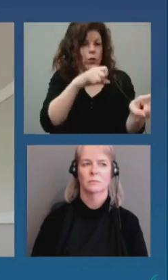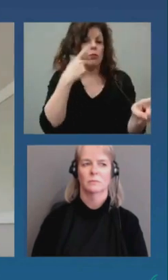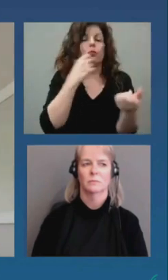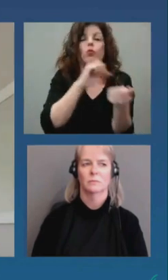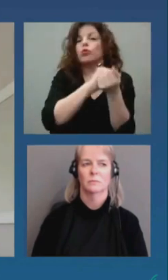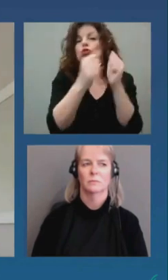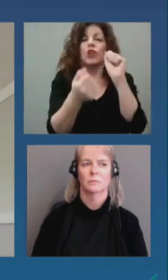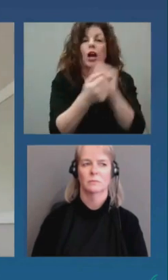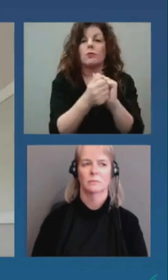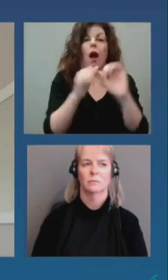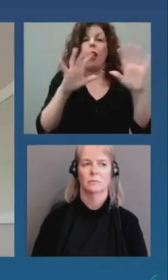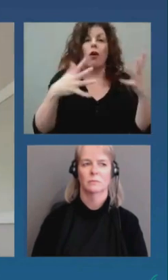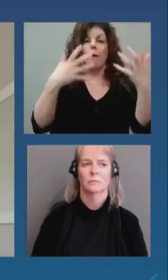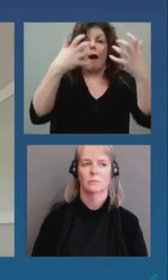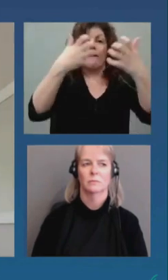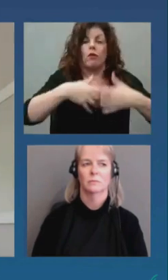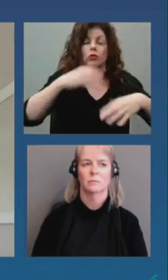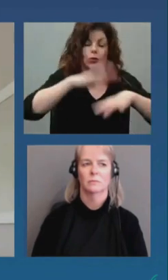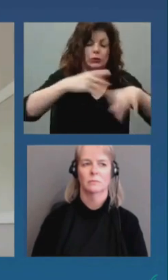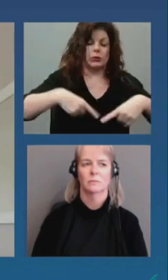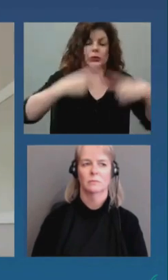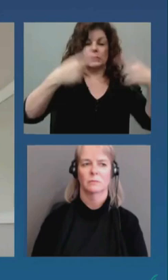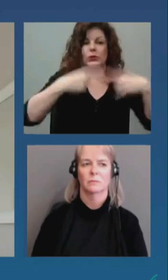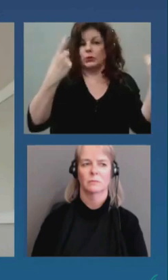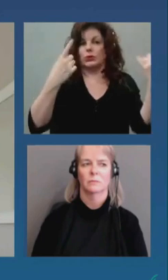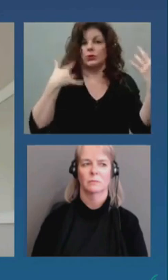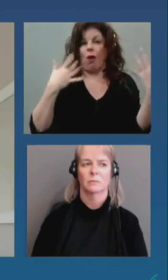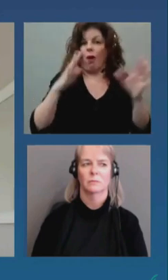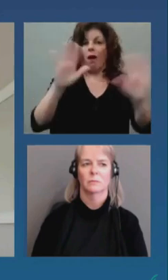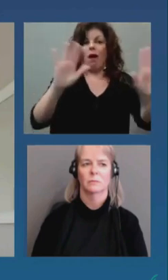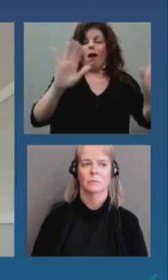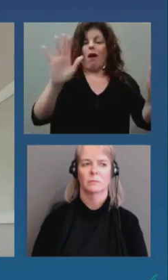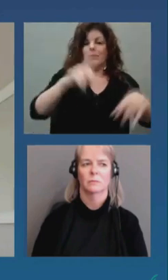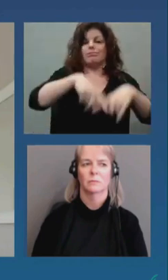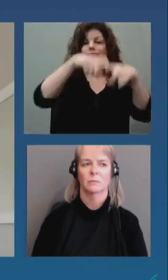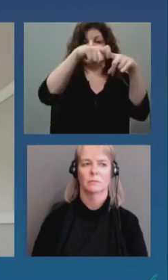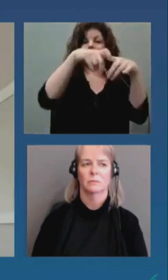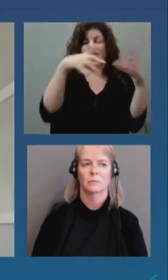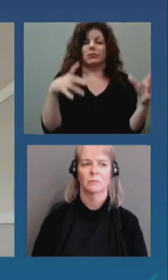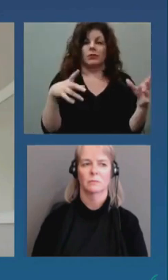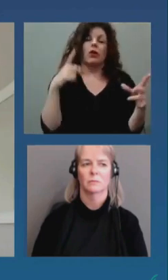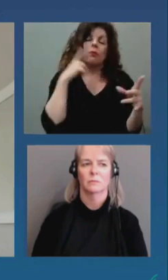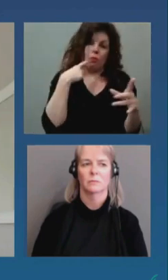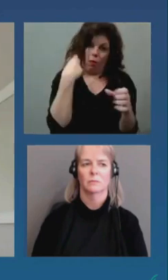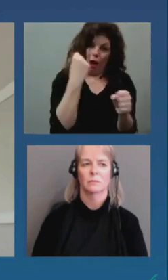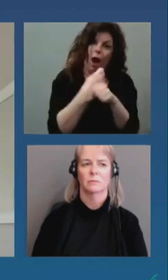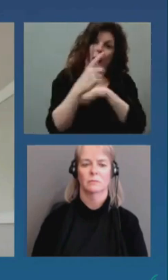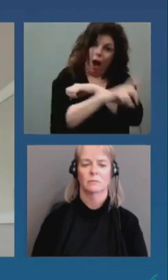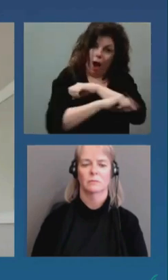de réduire les obstacles pour les travailleurs en santé